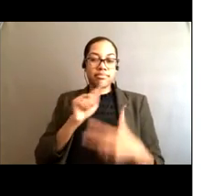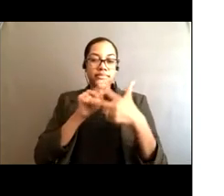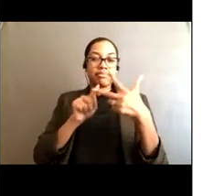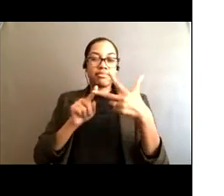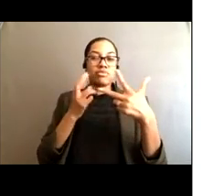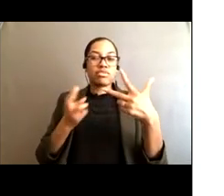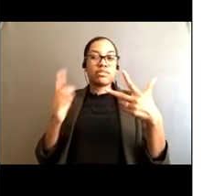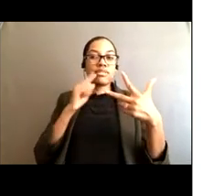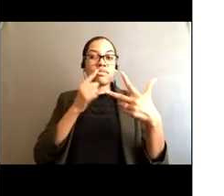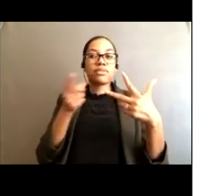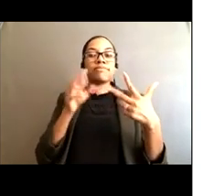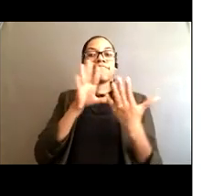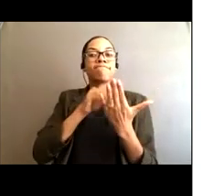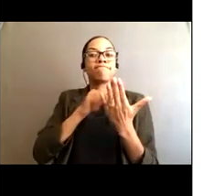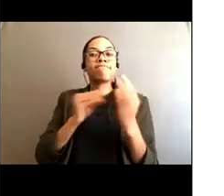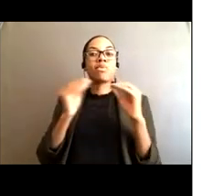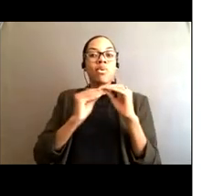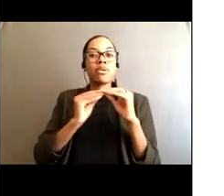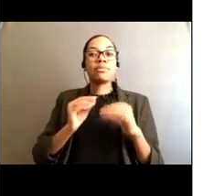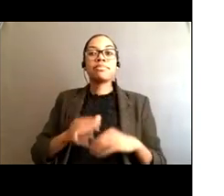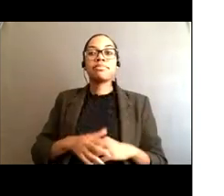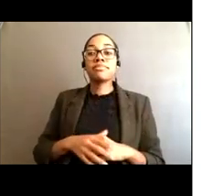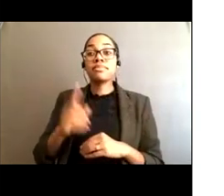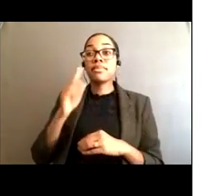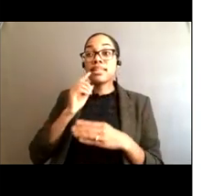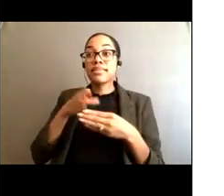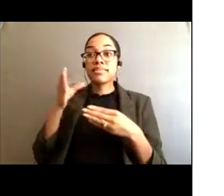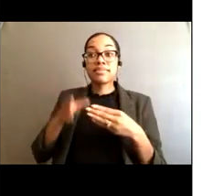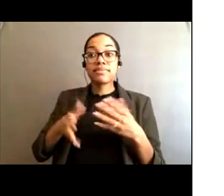And with that, I think that was the end of what we had to show